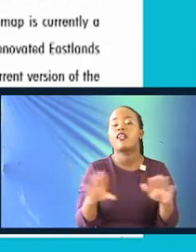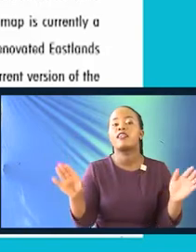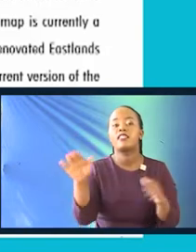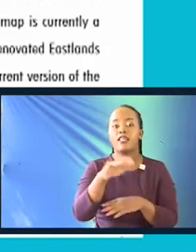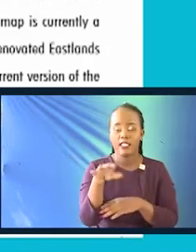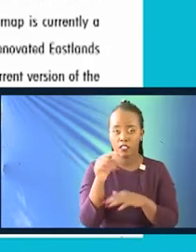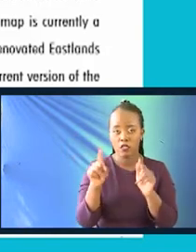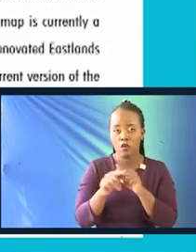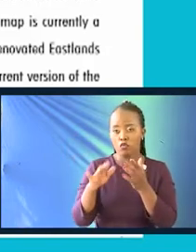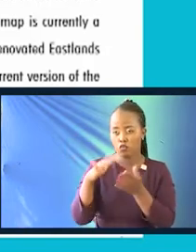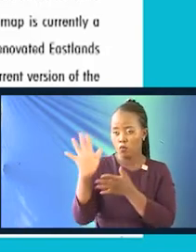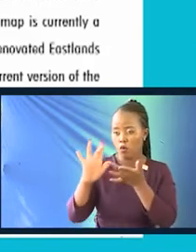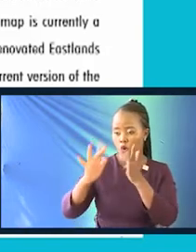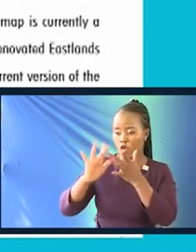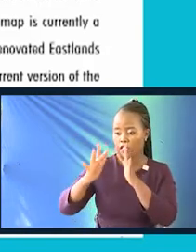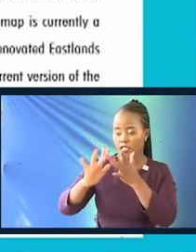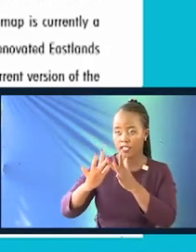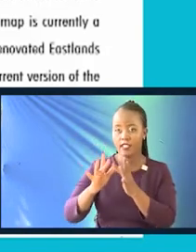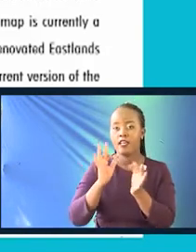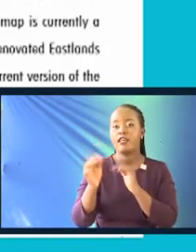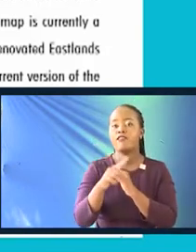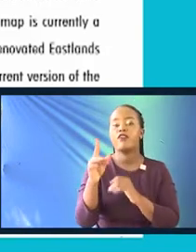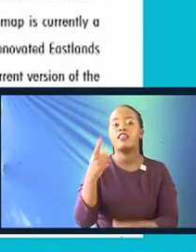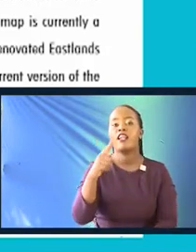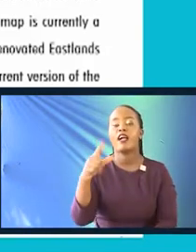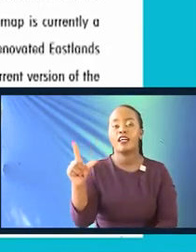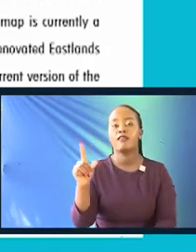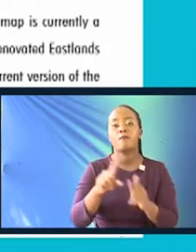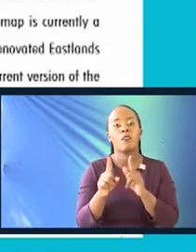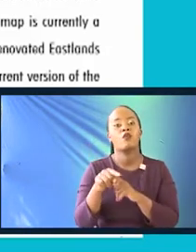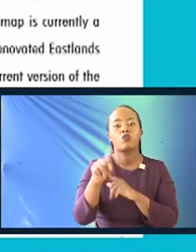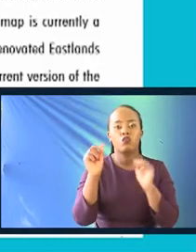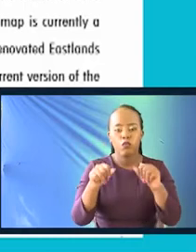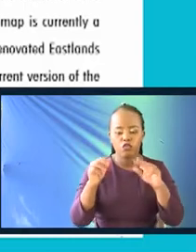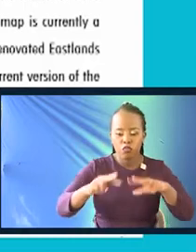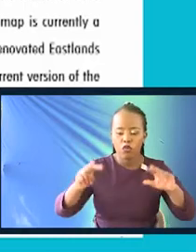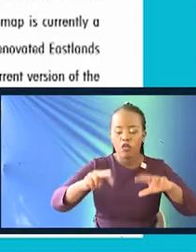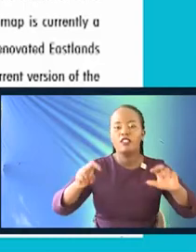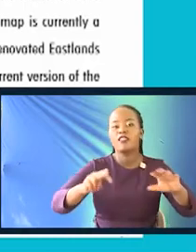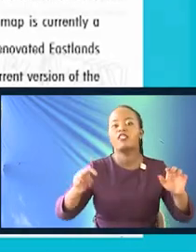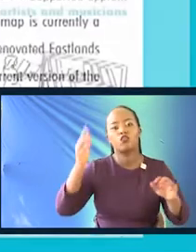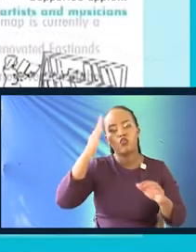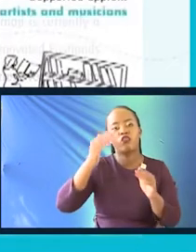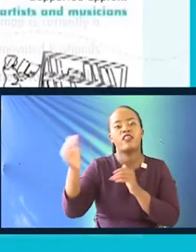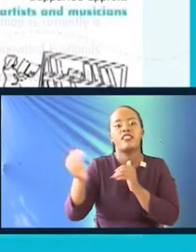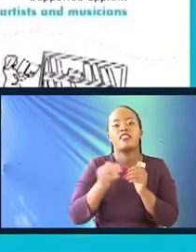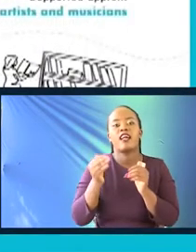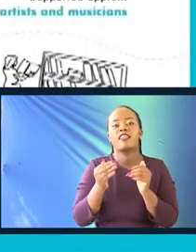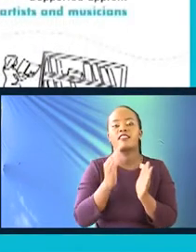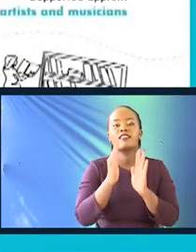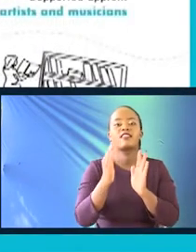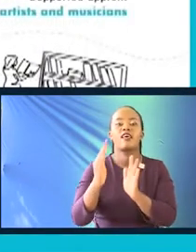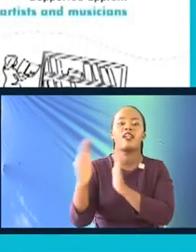look at our website also for this research output. So if you're in Langata, for example, eventually you'll be able to search online and you can see what the nearest library to you is and what